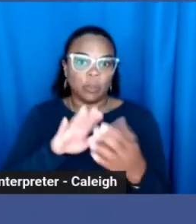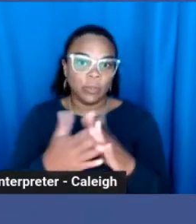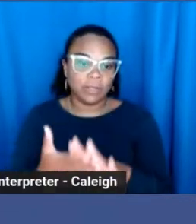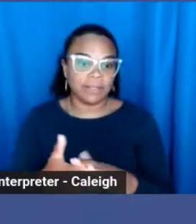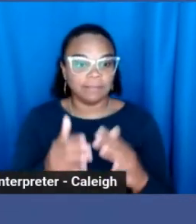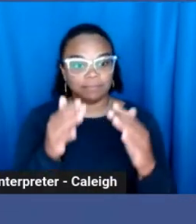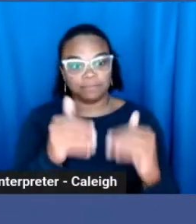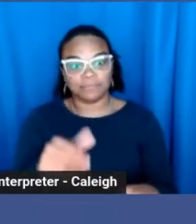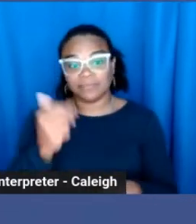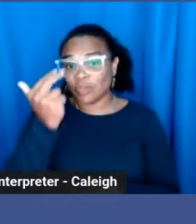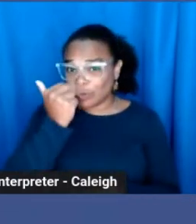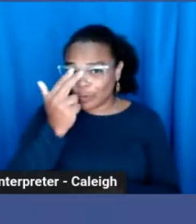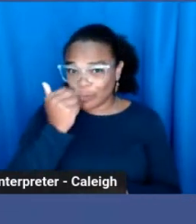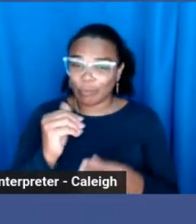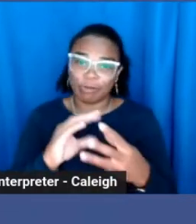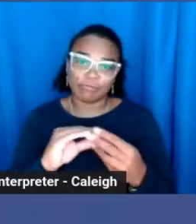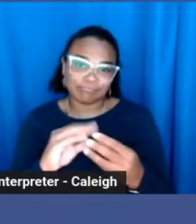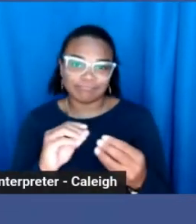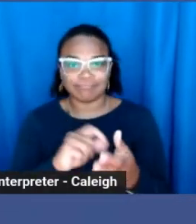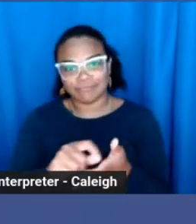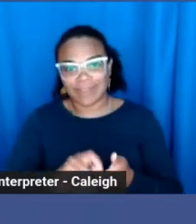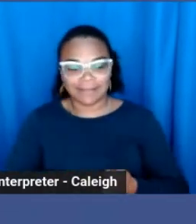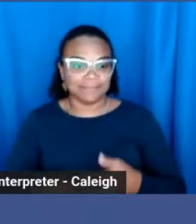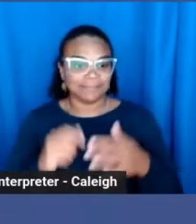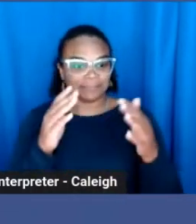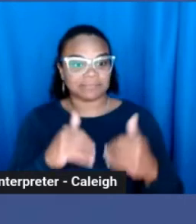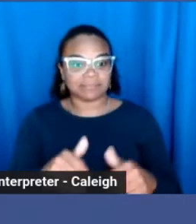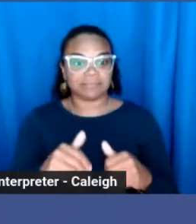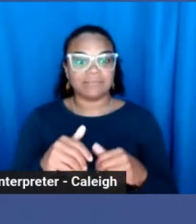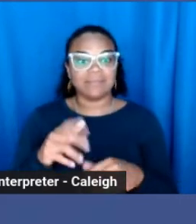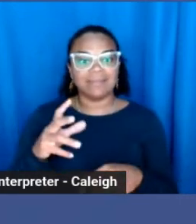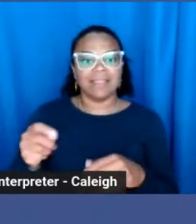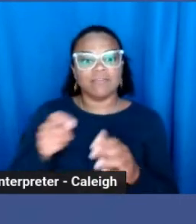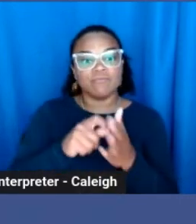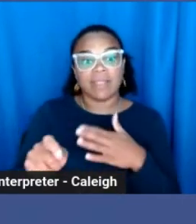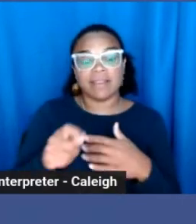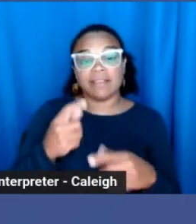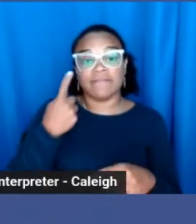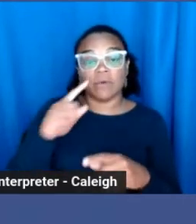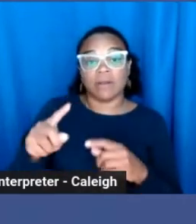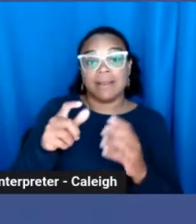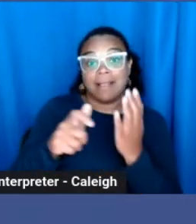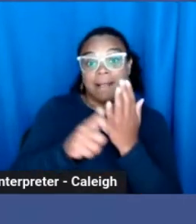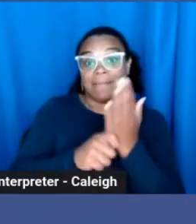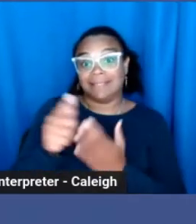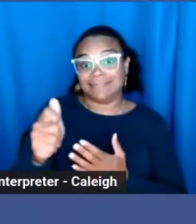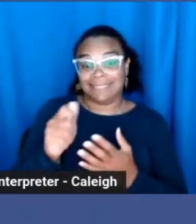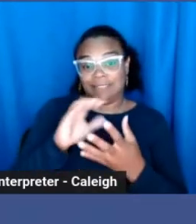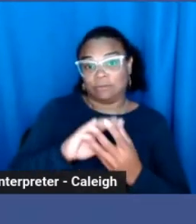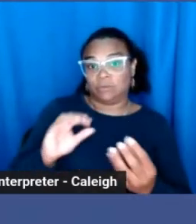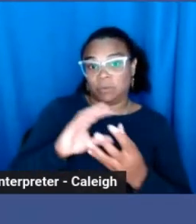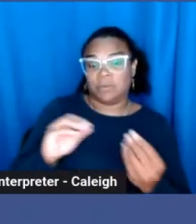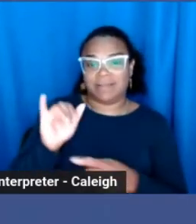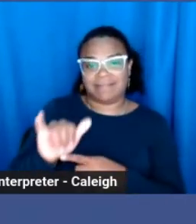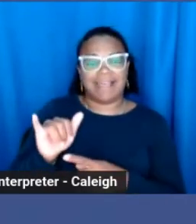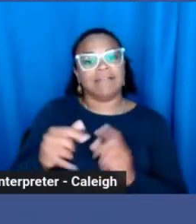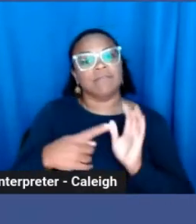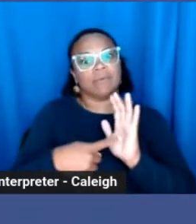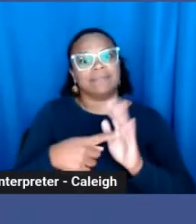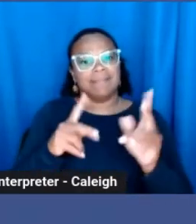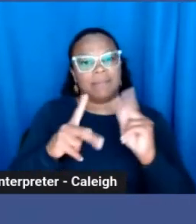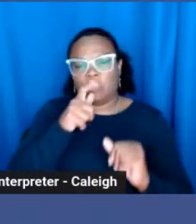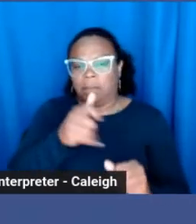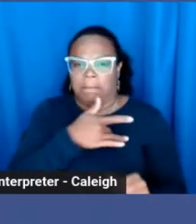Humor pieces and underrepresented magazine storytelling formats, such as